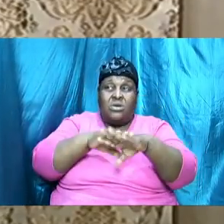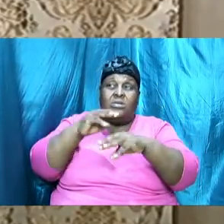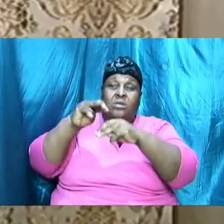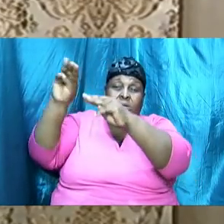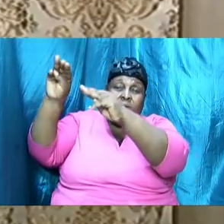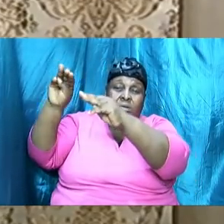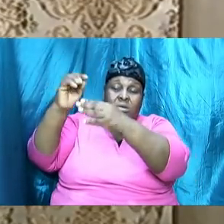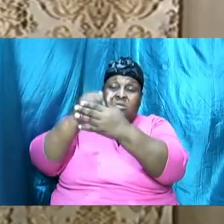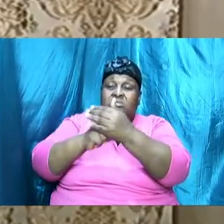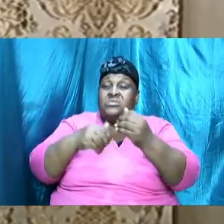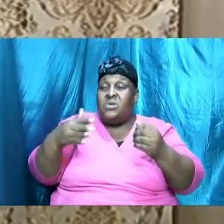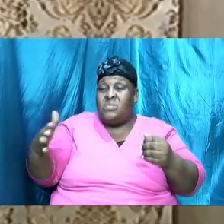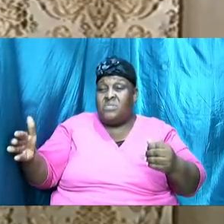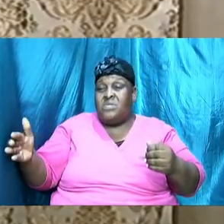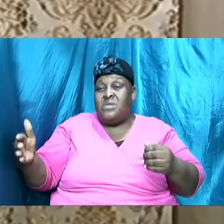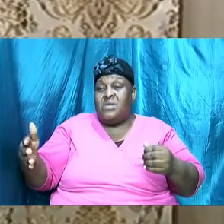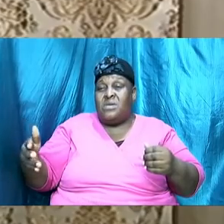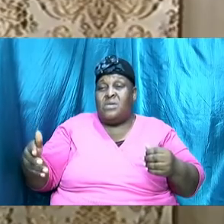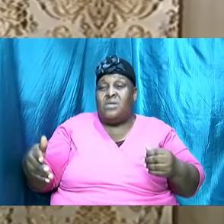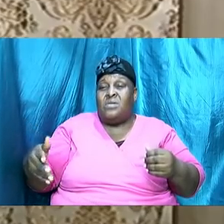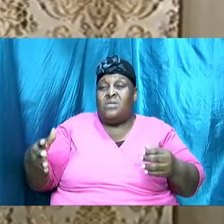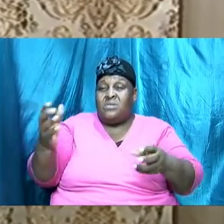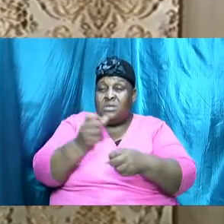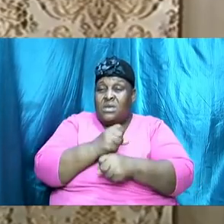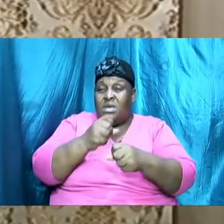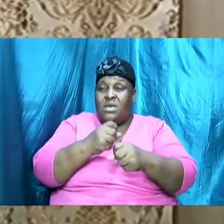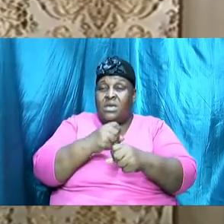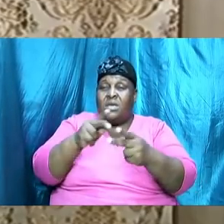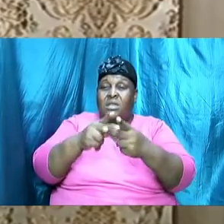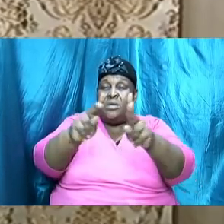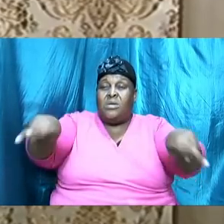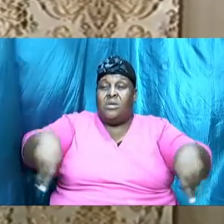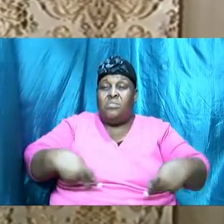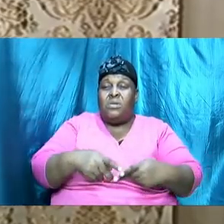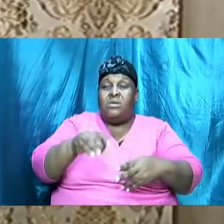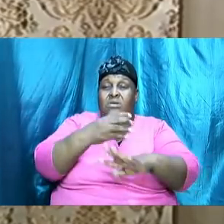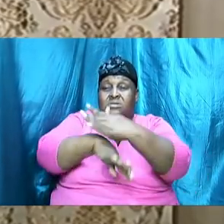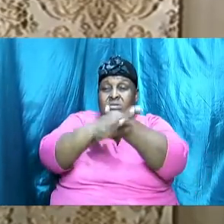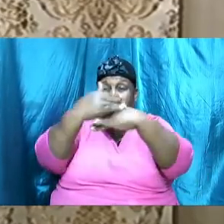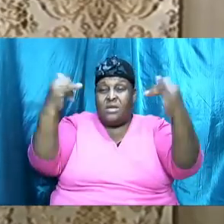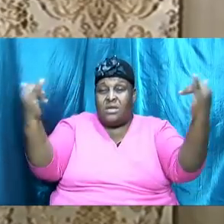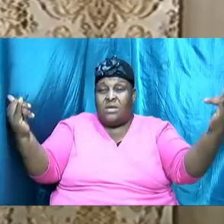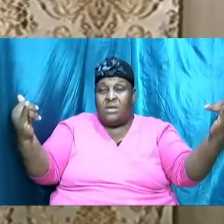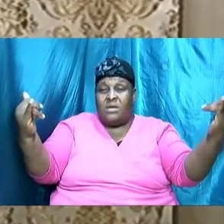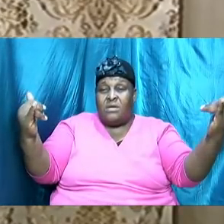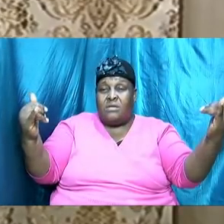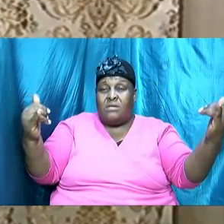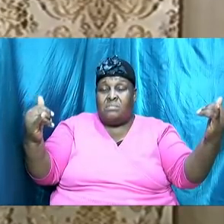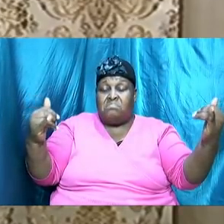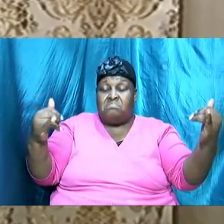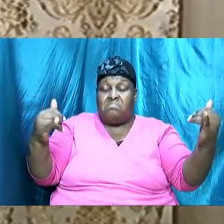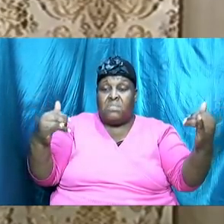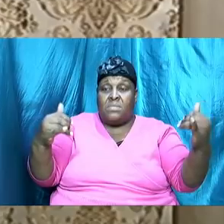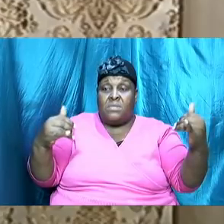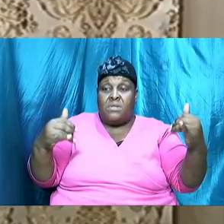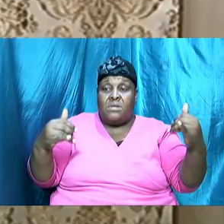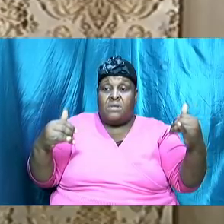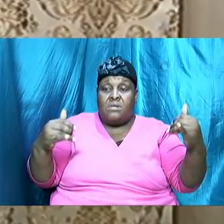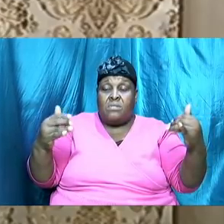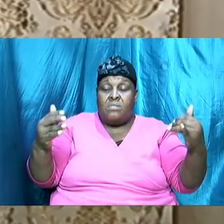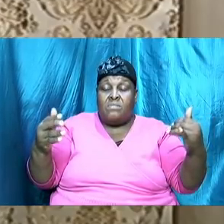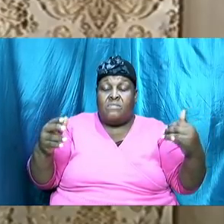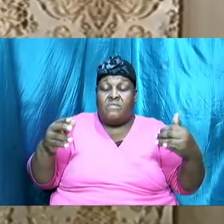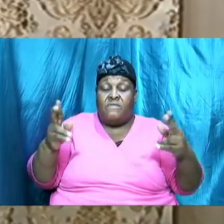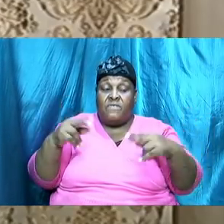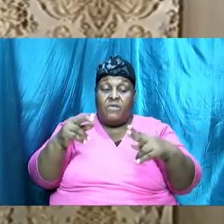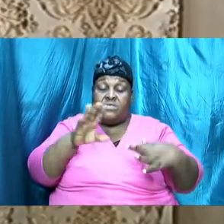reflecting what was taking place in heaven follow me very closely because these are serious things very spiritual things